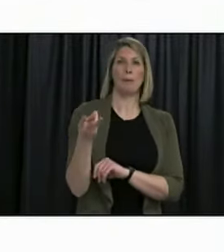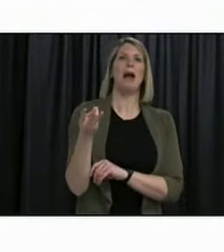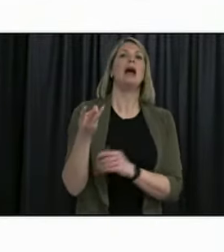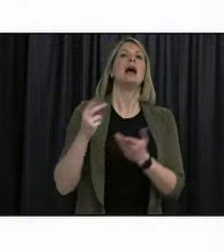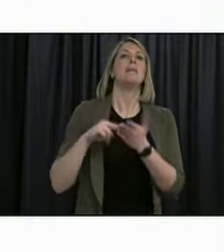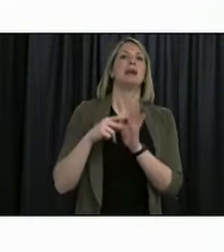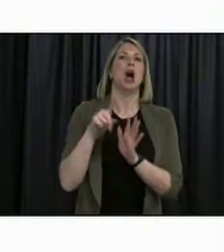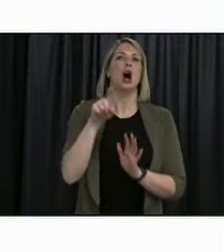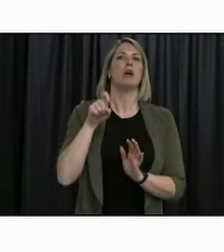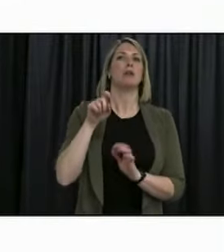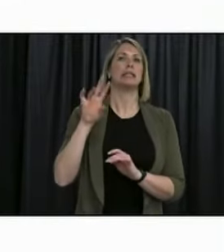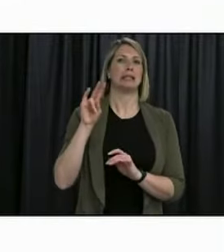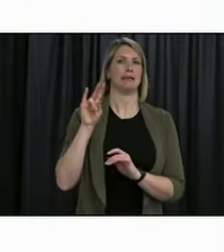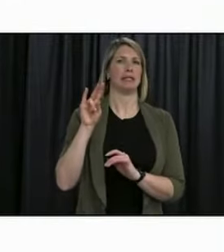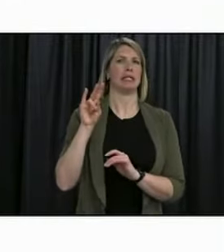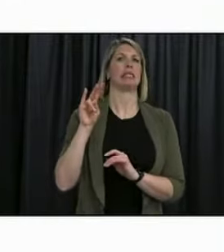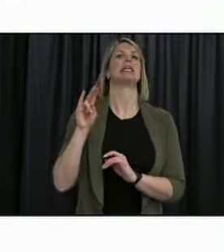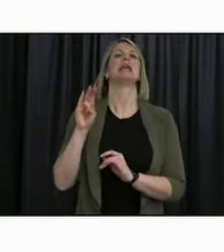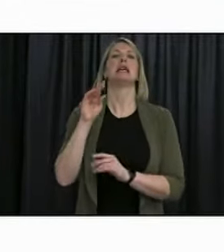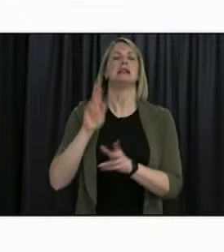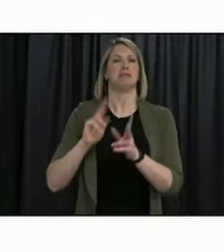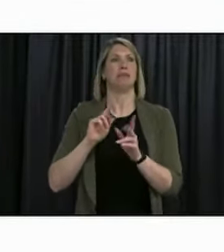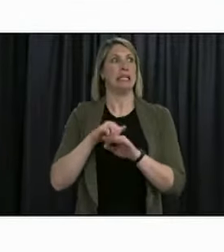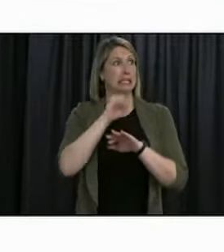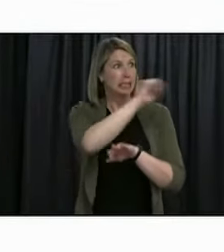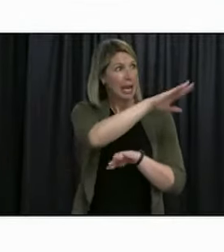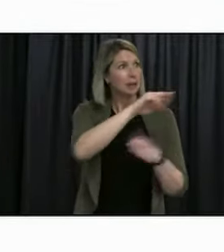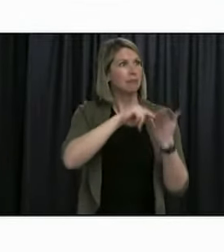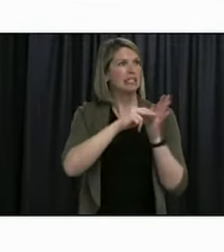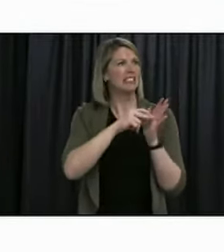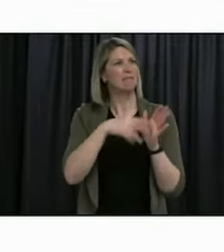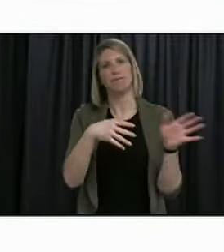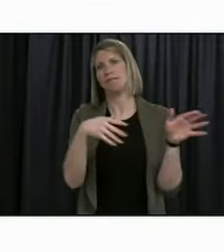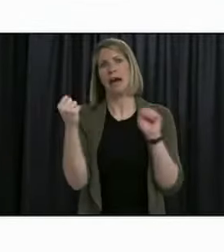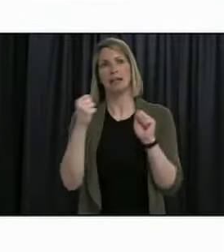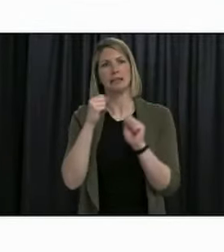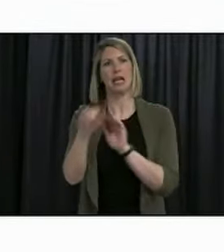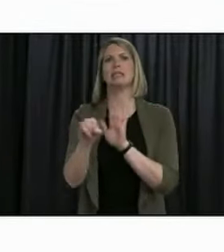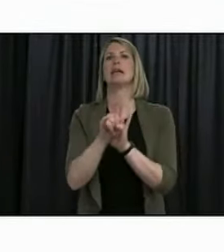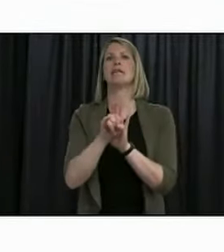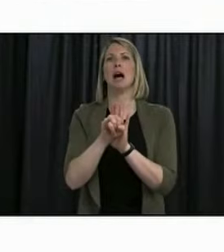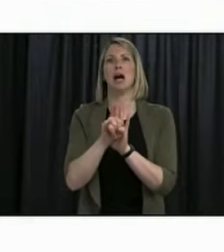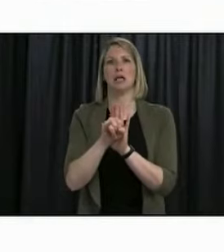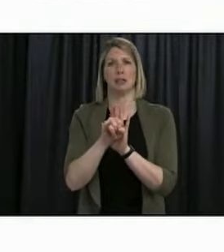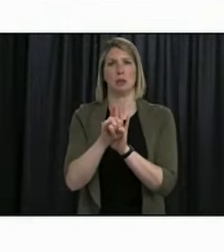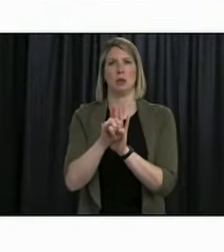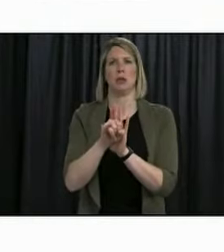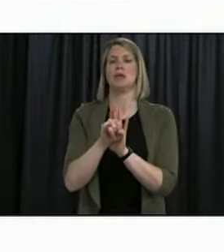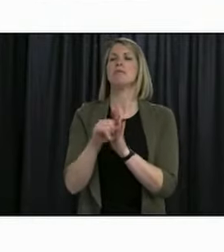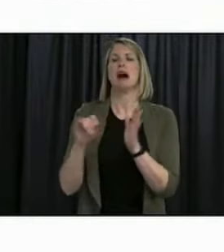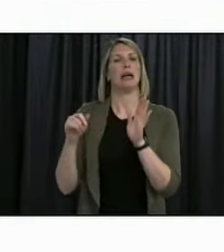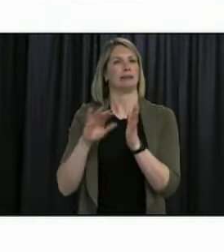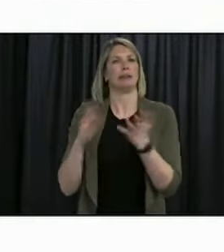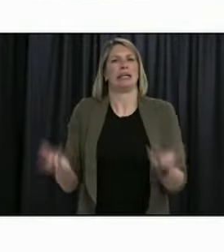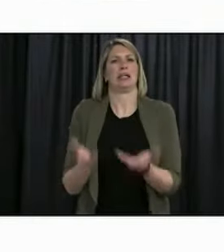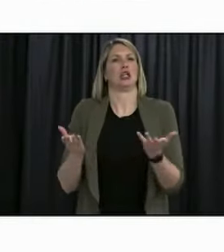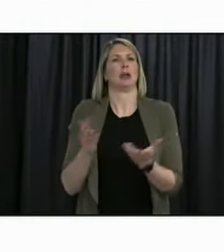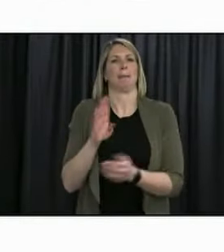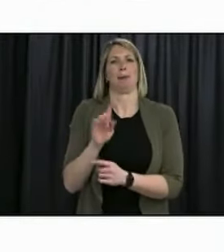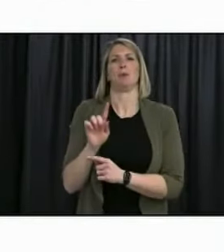that which to some extent explains the rapid explosive onset of this particular